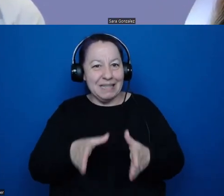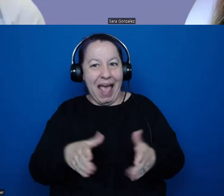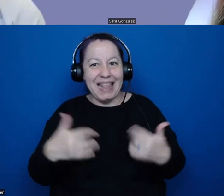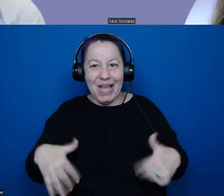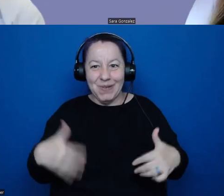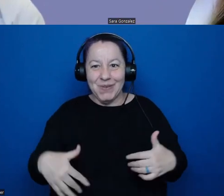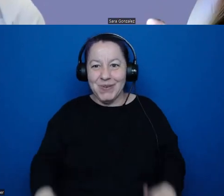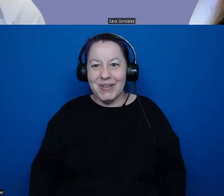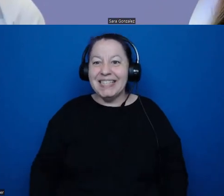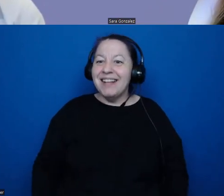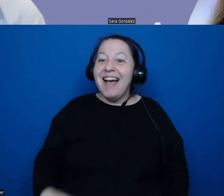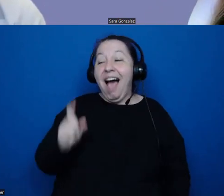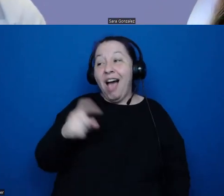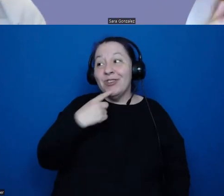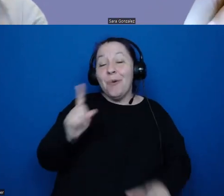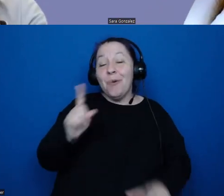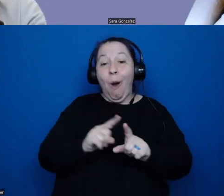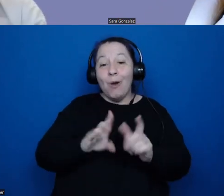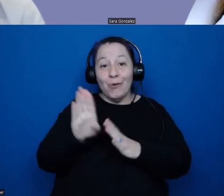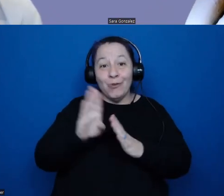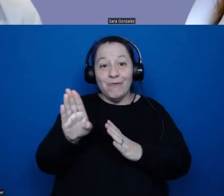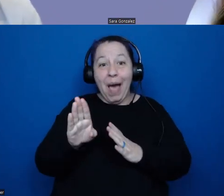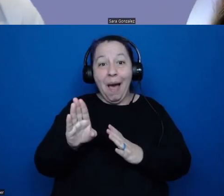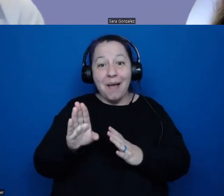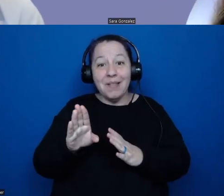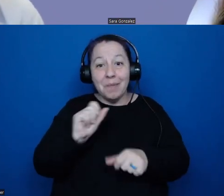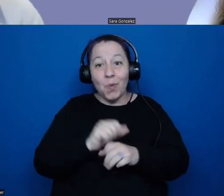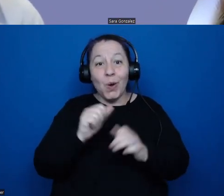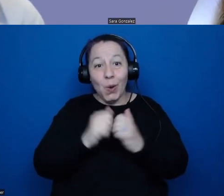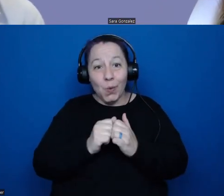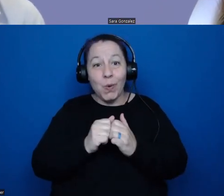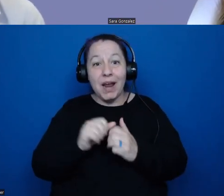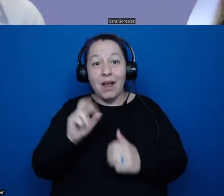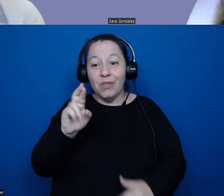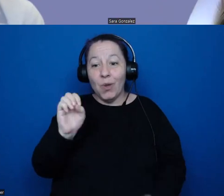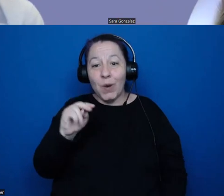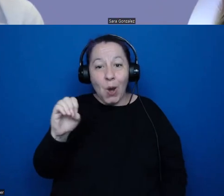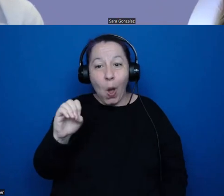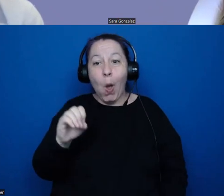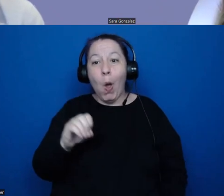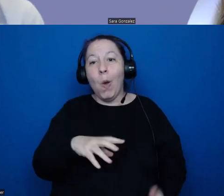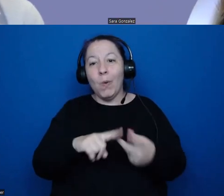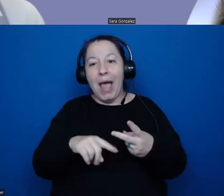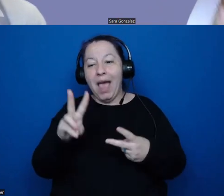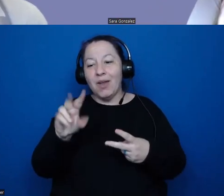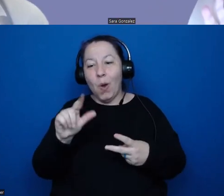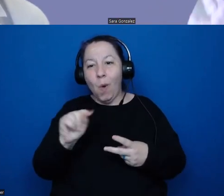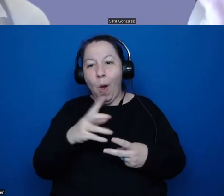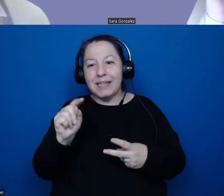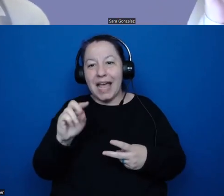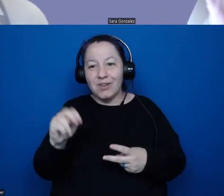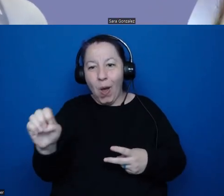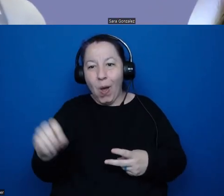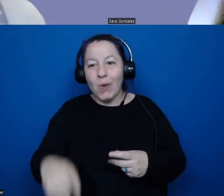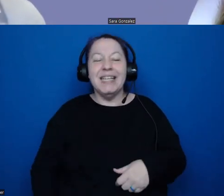I should say we also developed it, you know, working with with Reno and with Walter and Walter and Tone, Walter and Tone